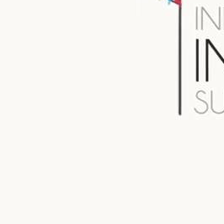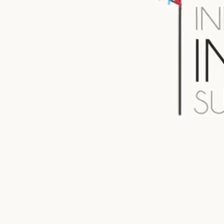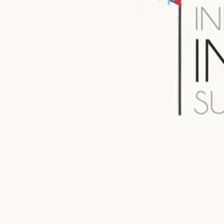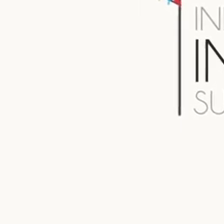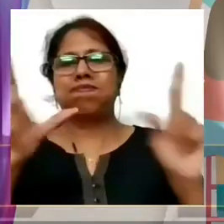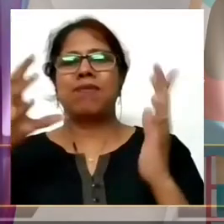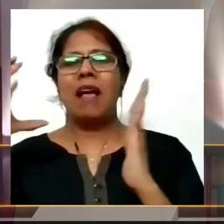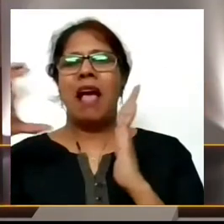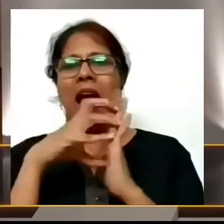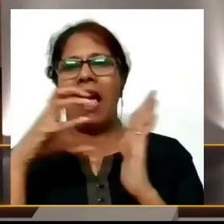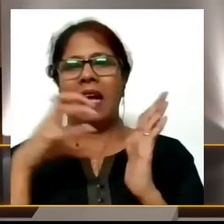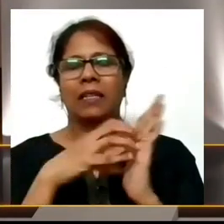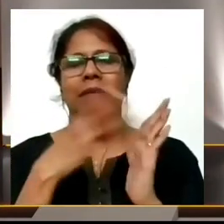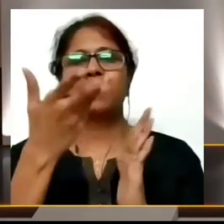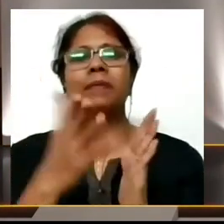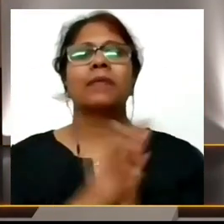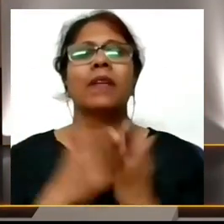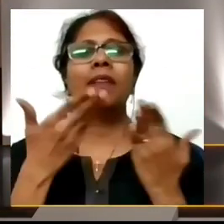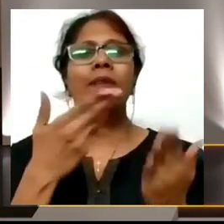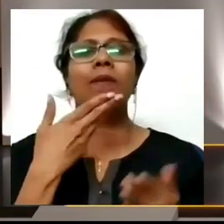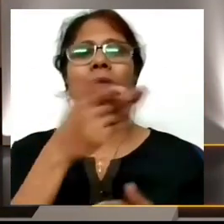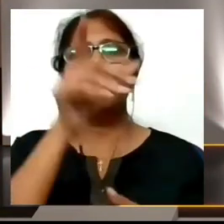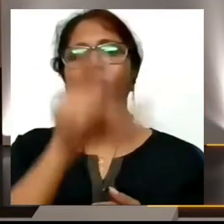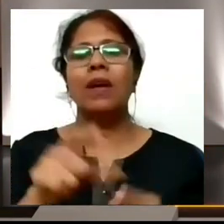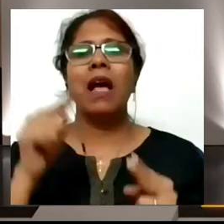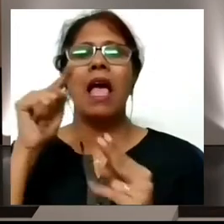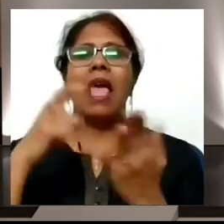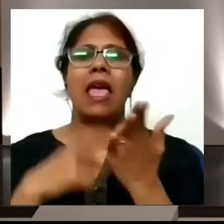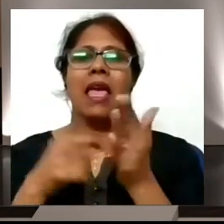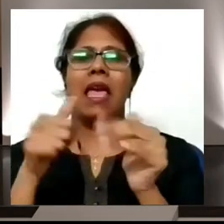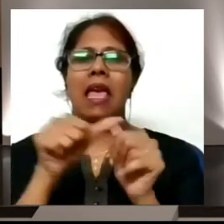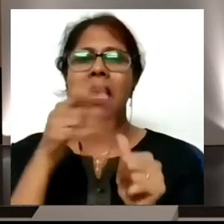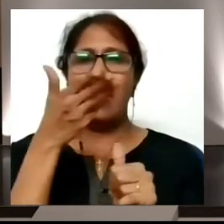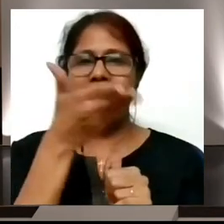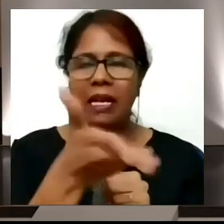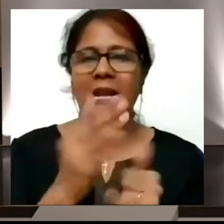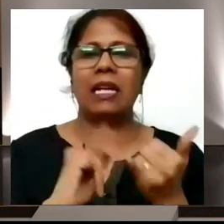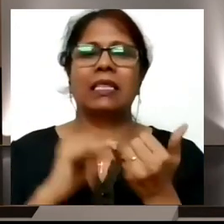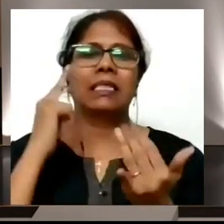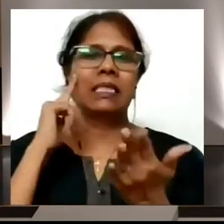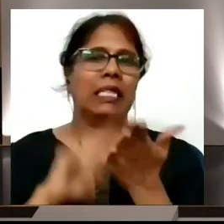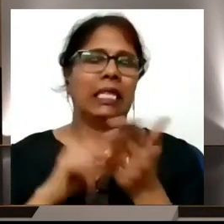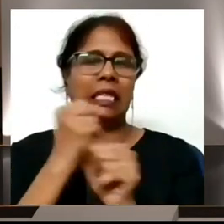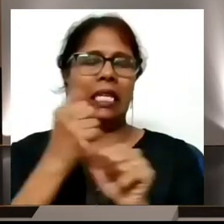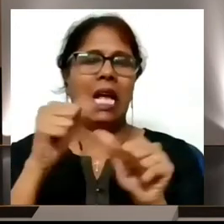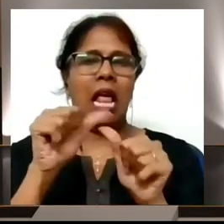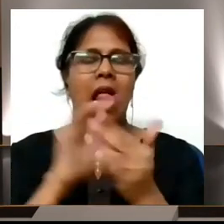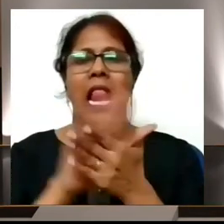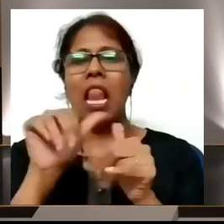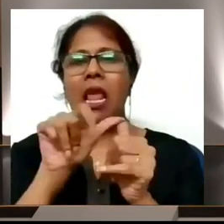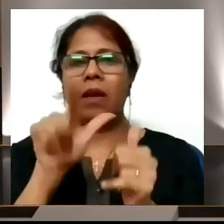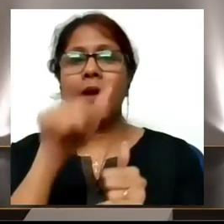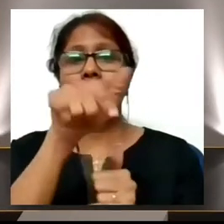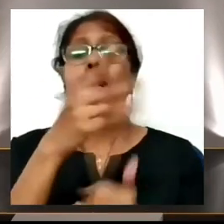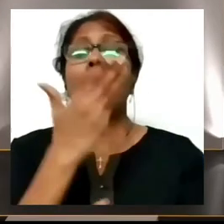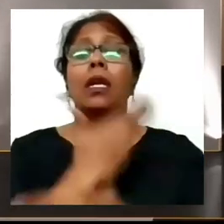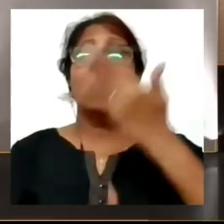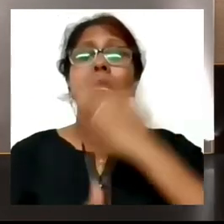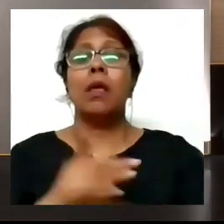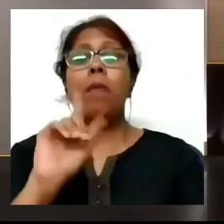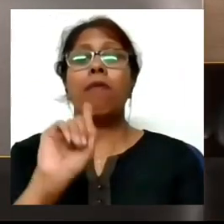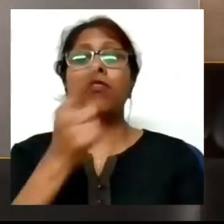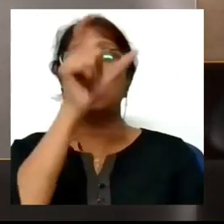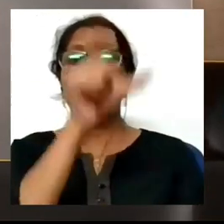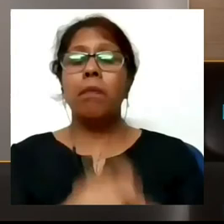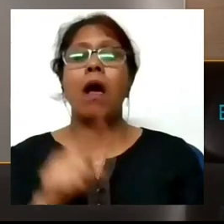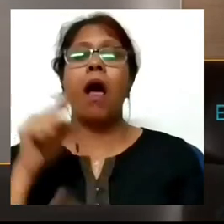Hi everyone, I'm Ira Singhal. I'm an IS officer of the Batch of 2015 and I'm the first person with disability to top the